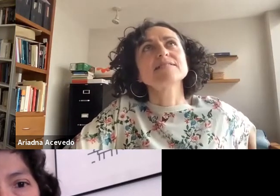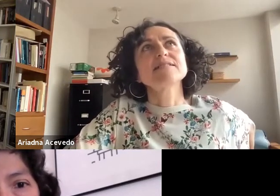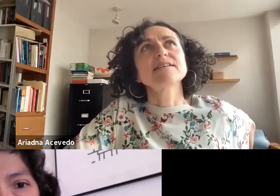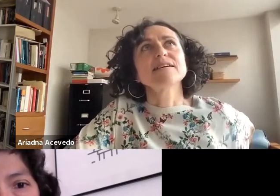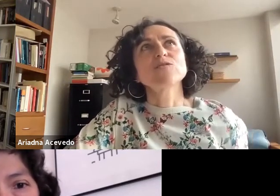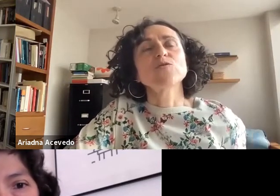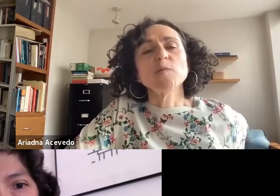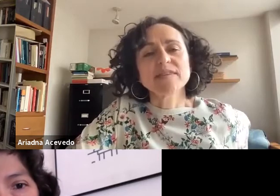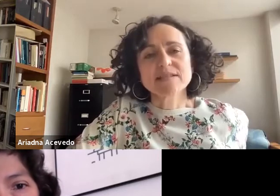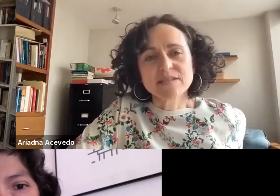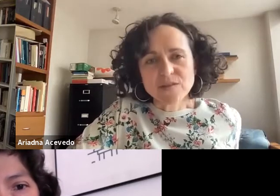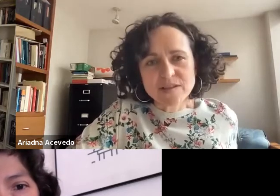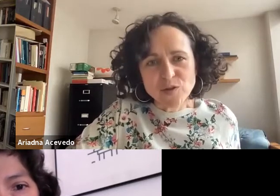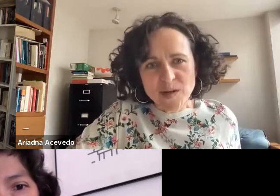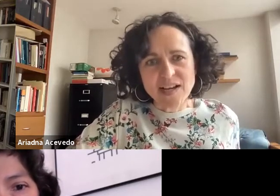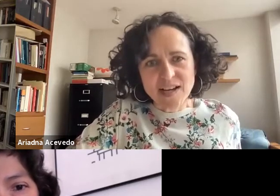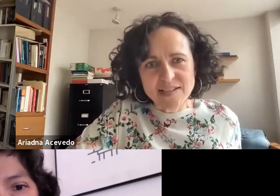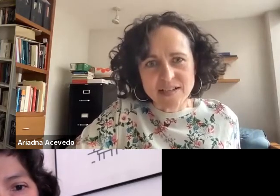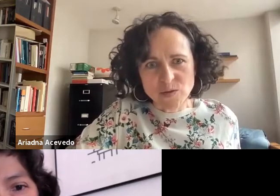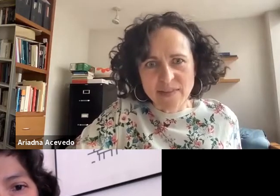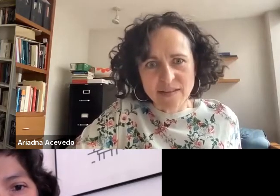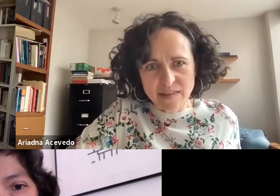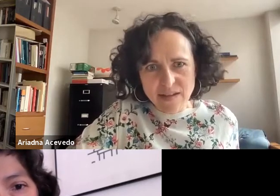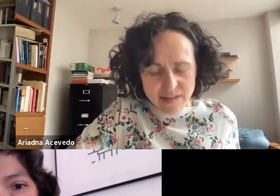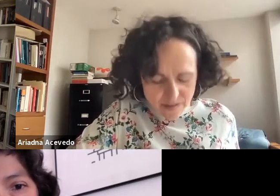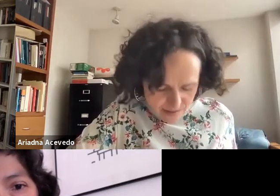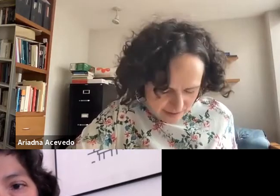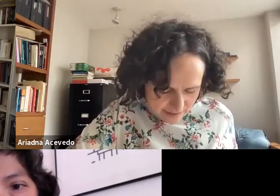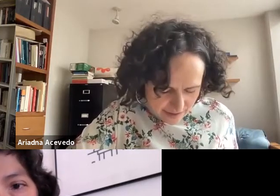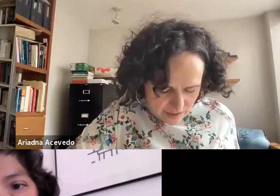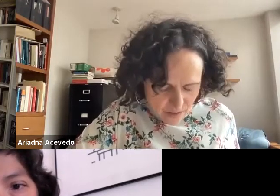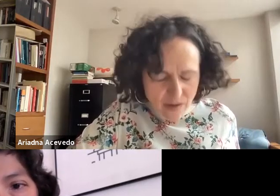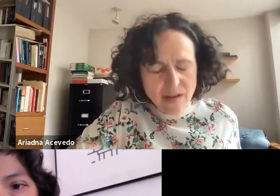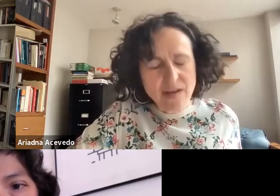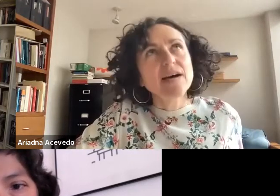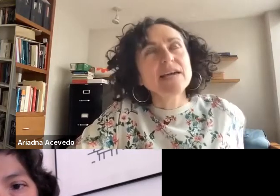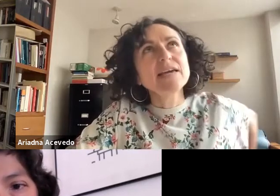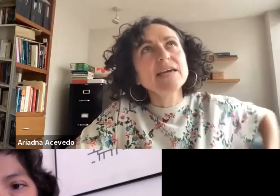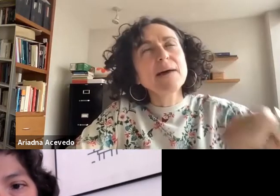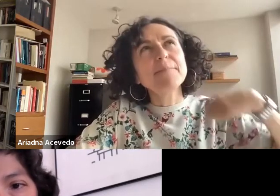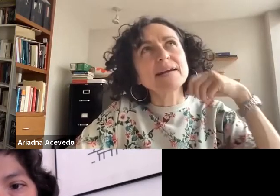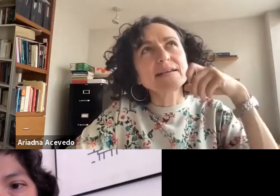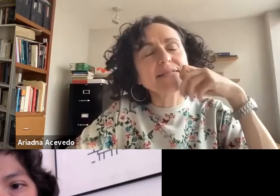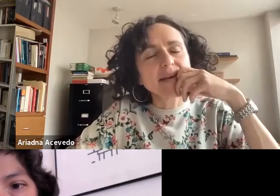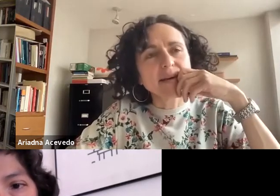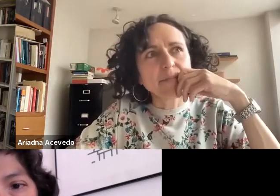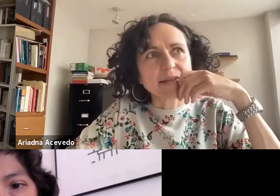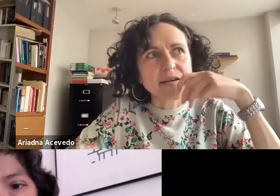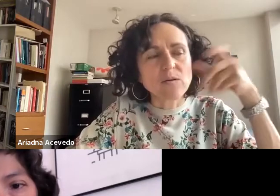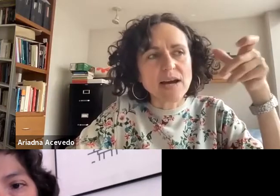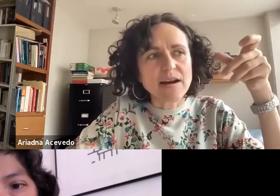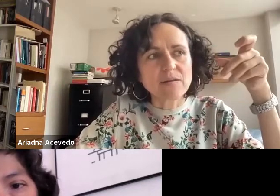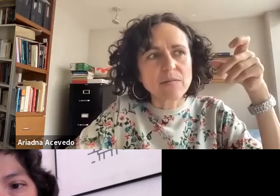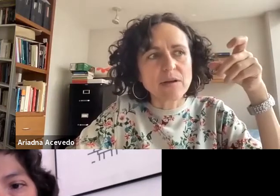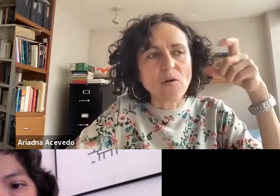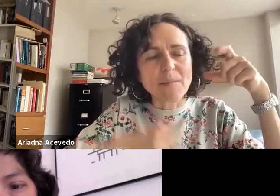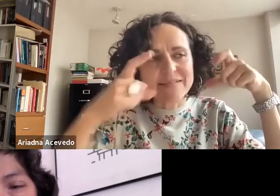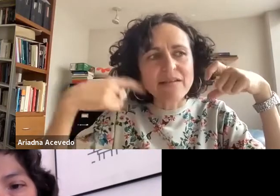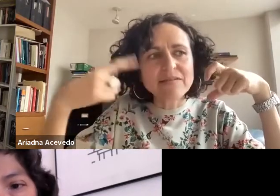Regarding rehab or rehabilitation, it's a word or a concept that was used within this